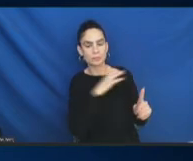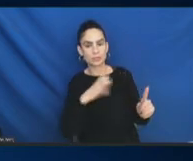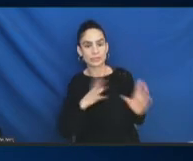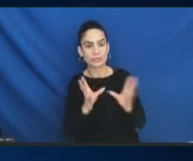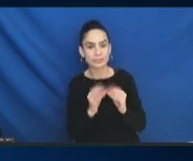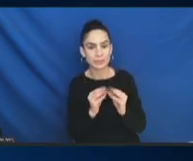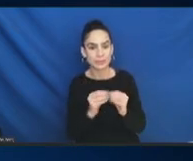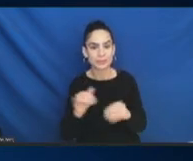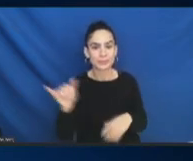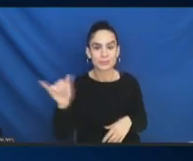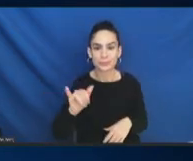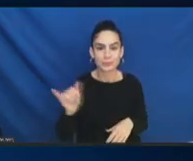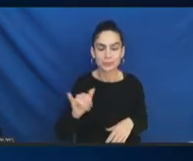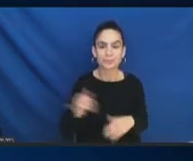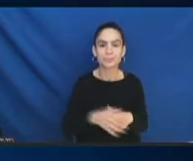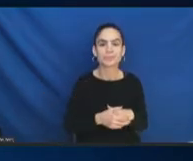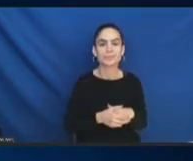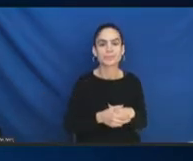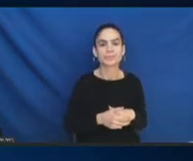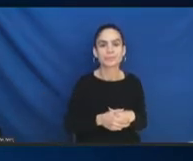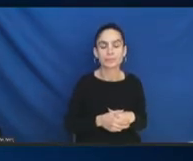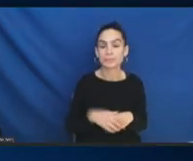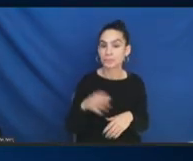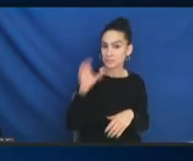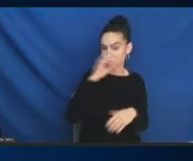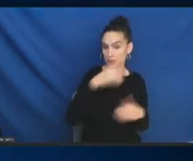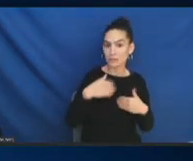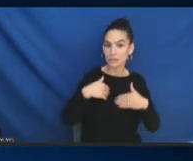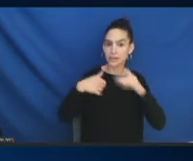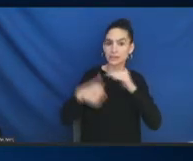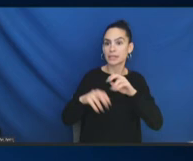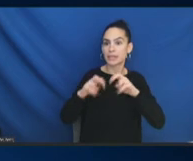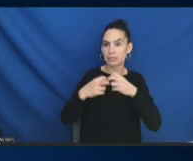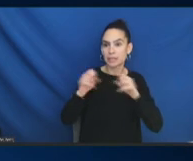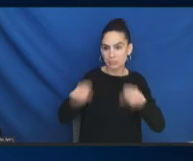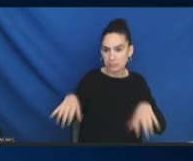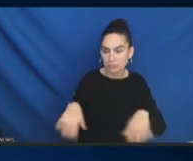could do that also on the, on hate, belonging, and inclusion.